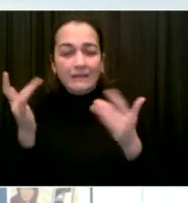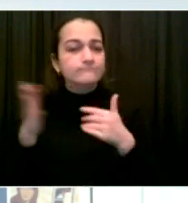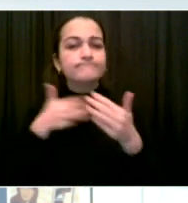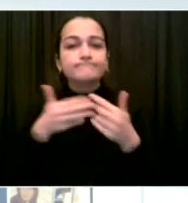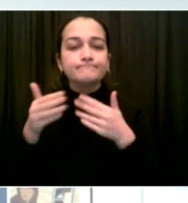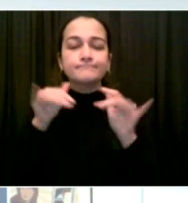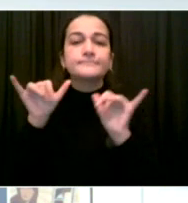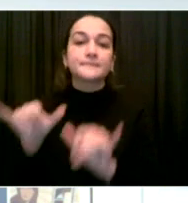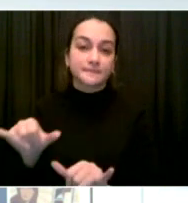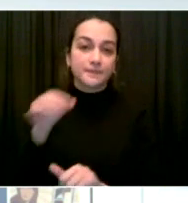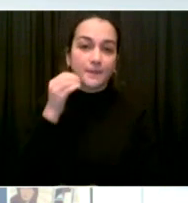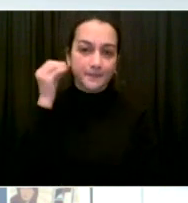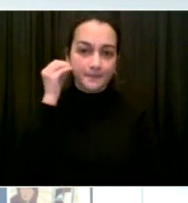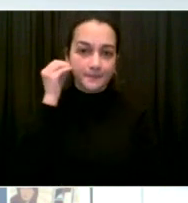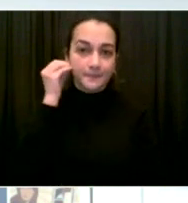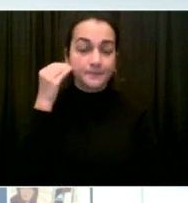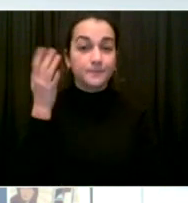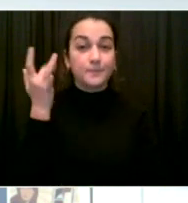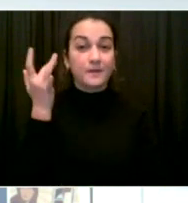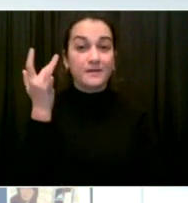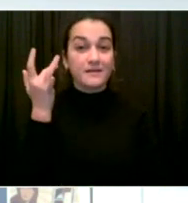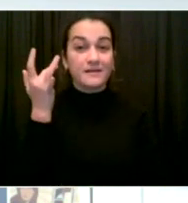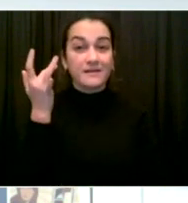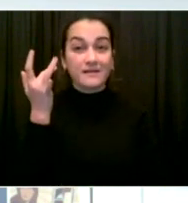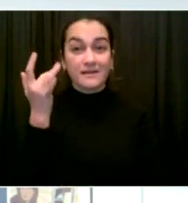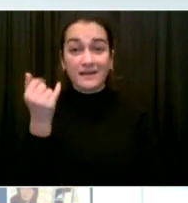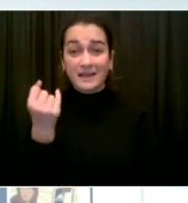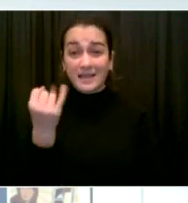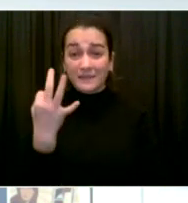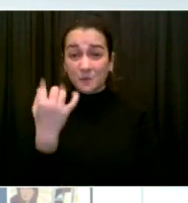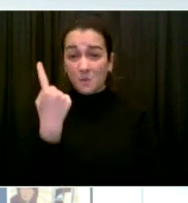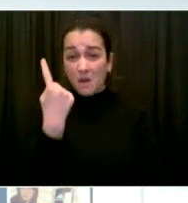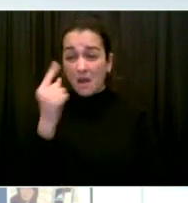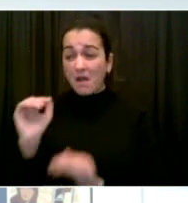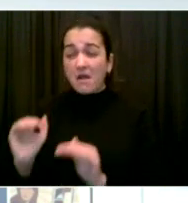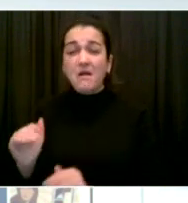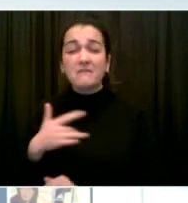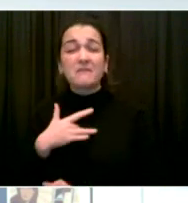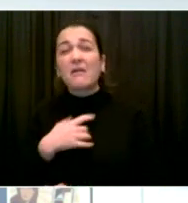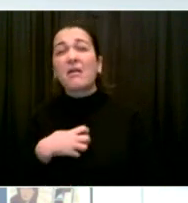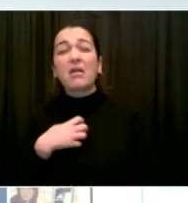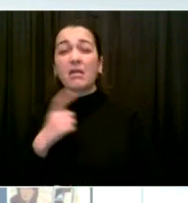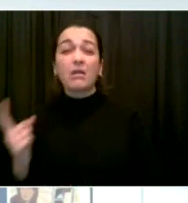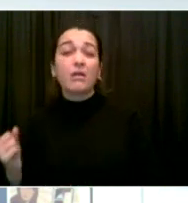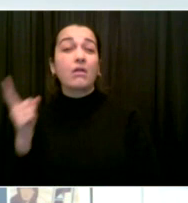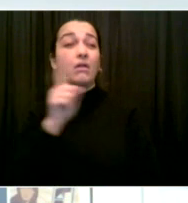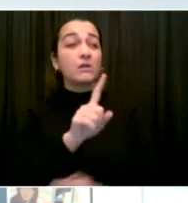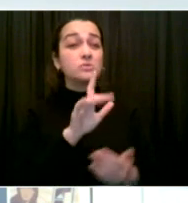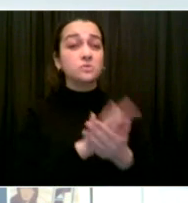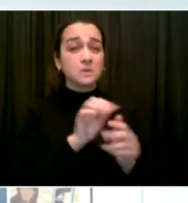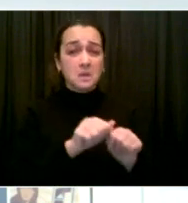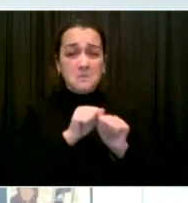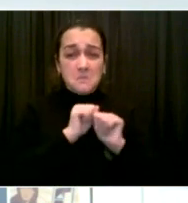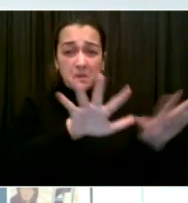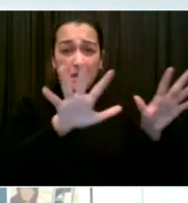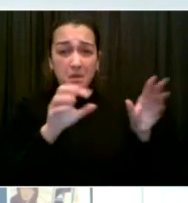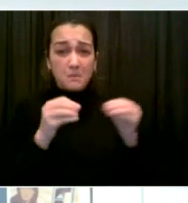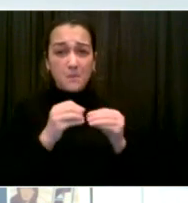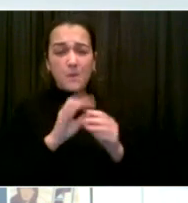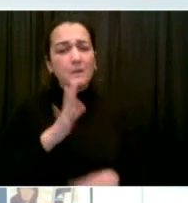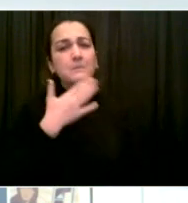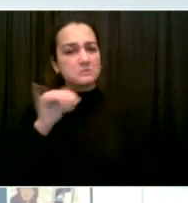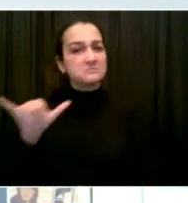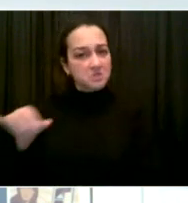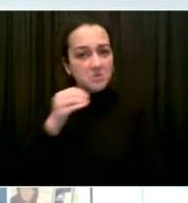entire school community. The second is to underline our push for vaccinating even more kids